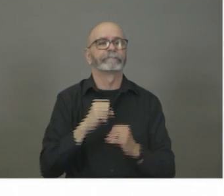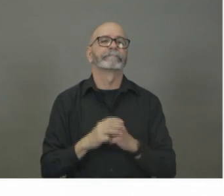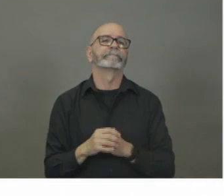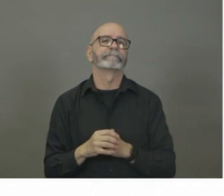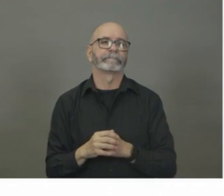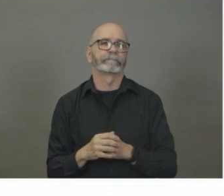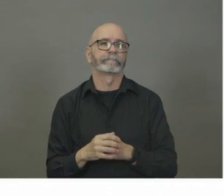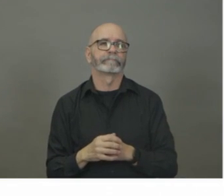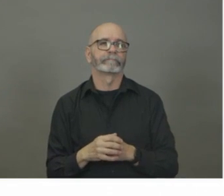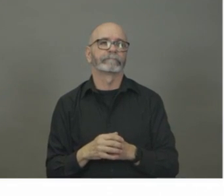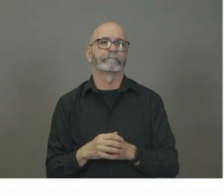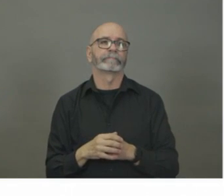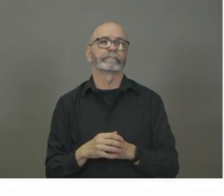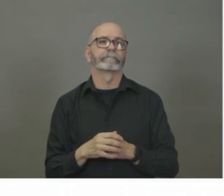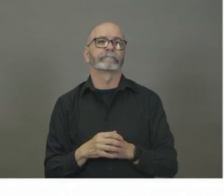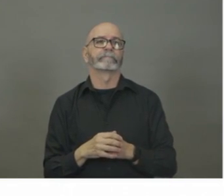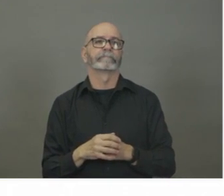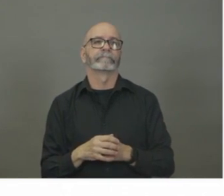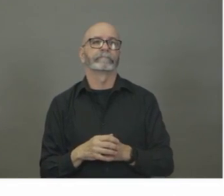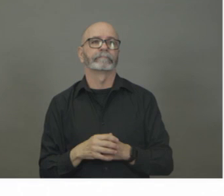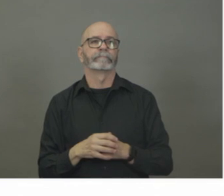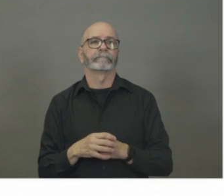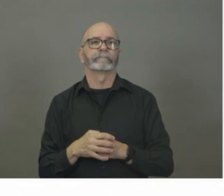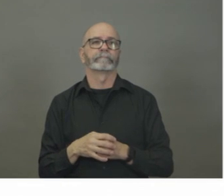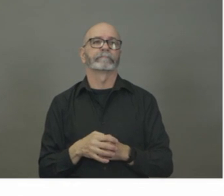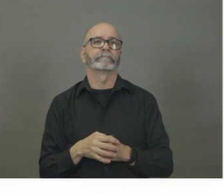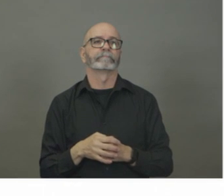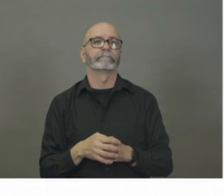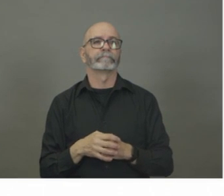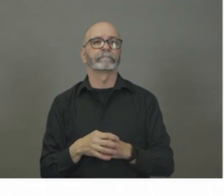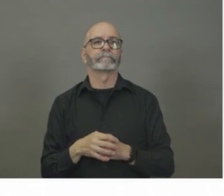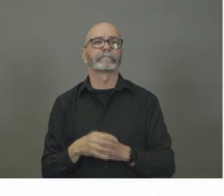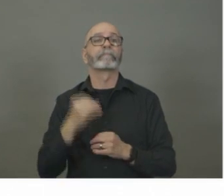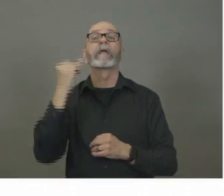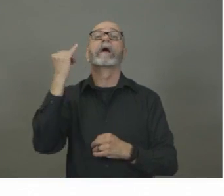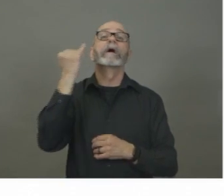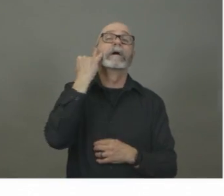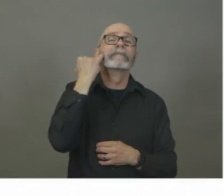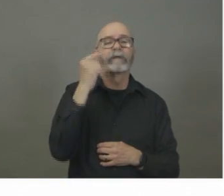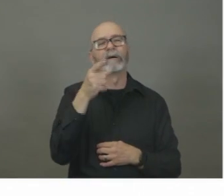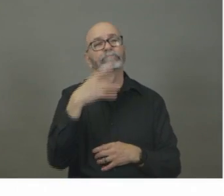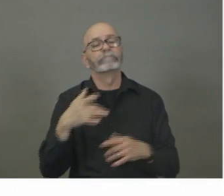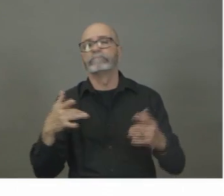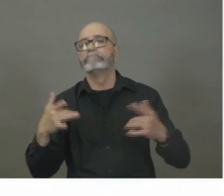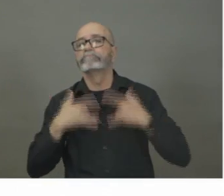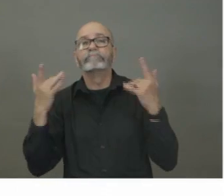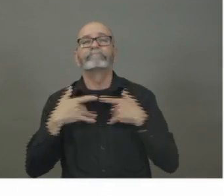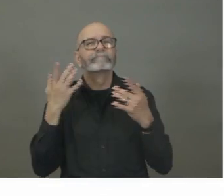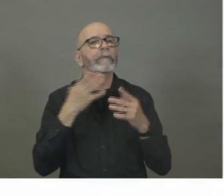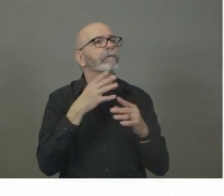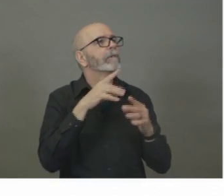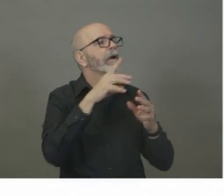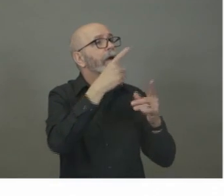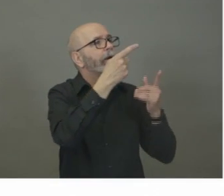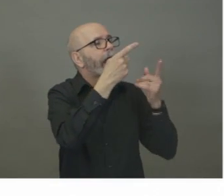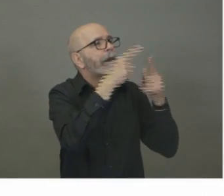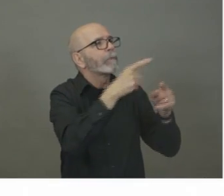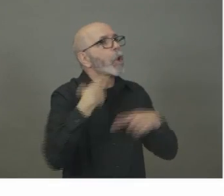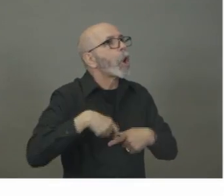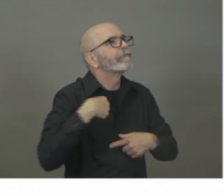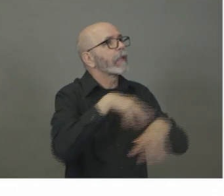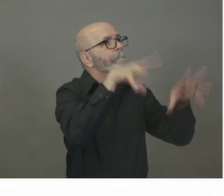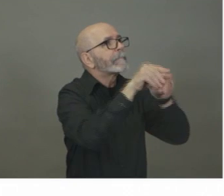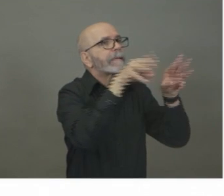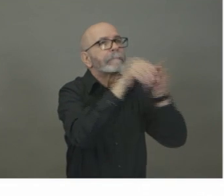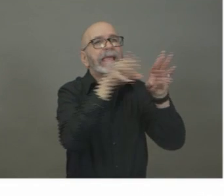not be taking place. So people will not be traveling out of their school to, to attend different functions or different meetings. Uh, all of the people in central offices will